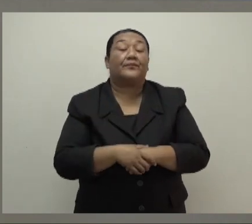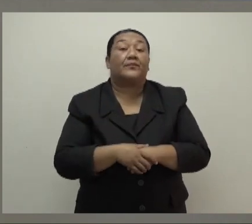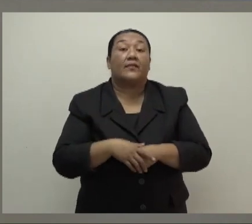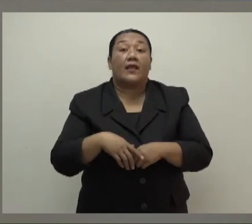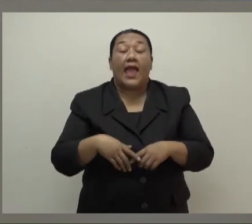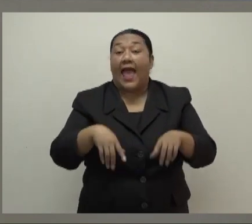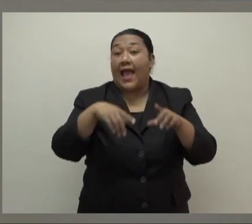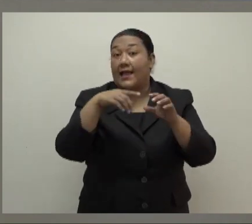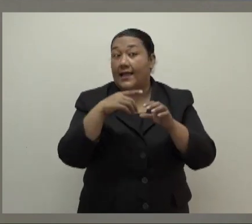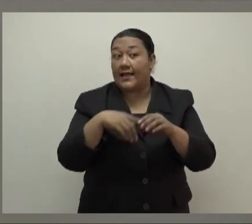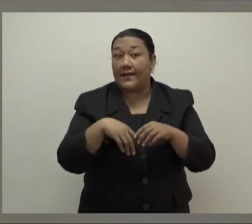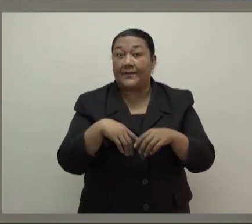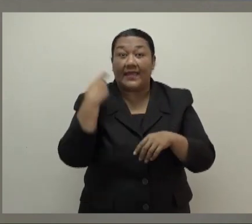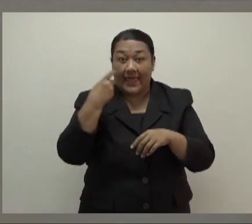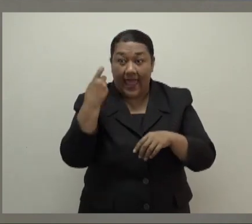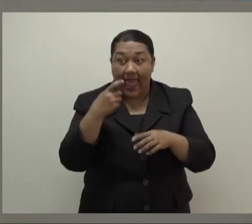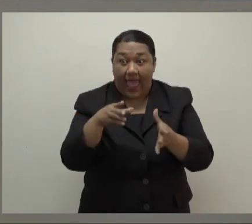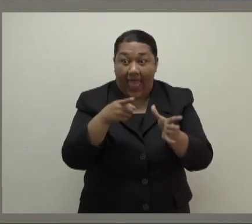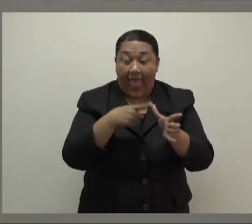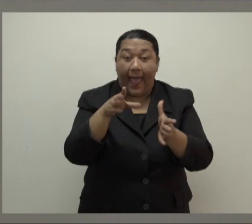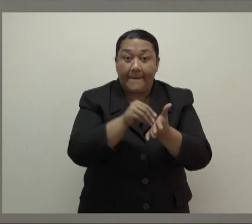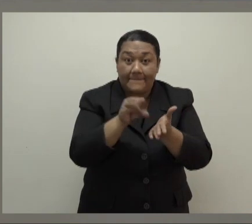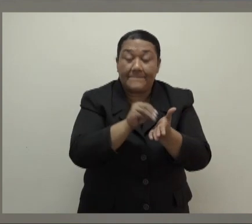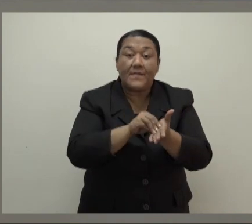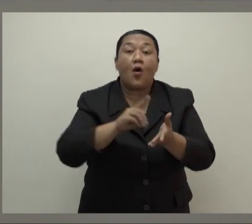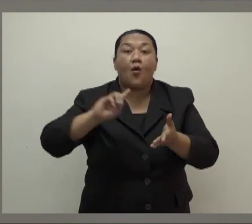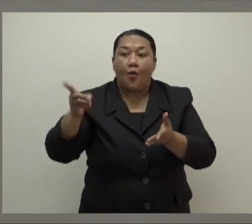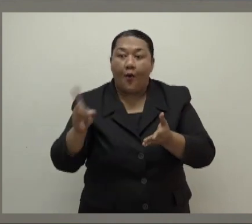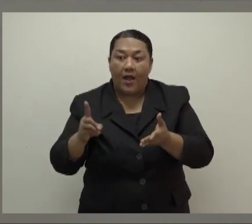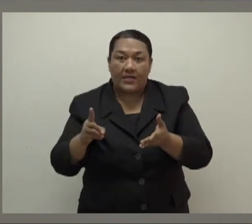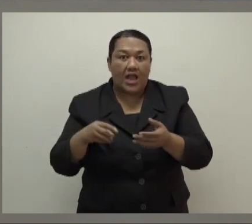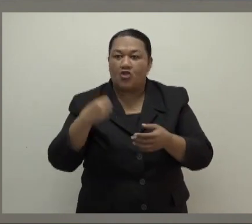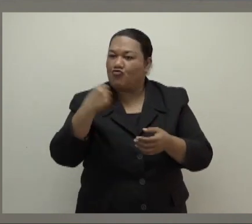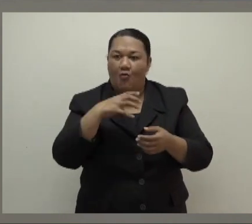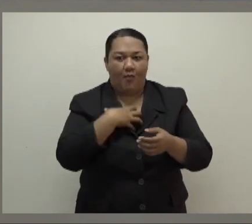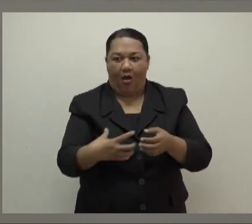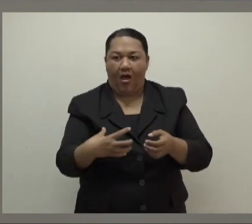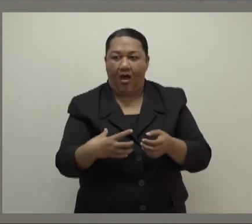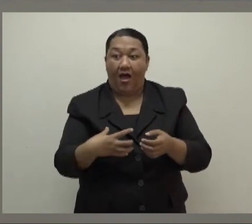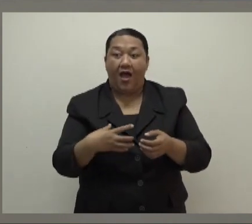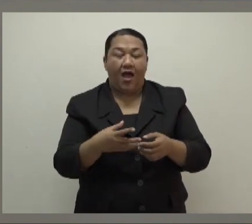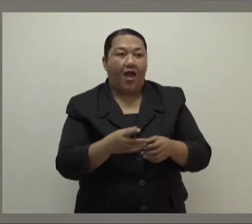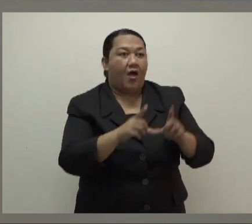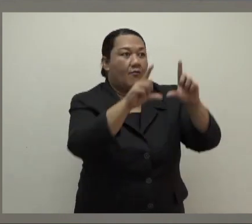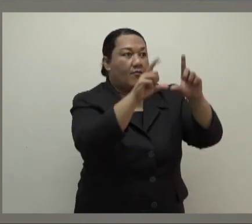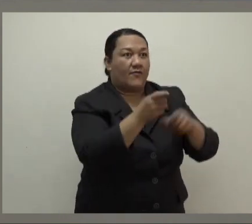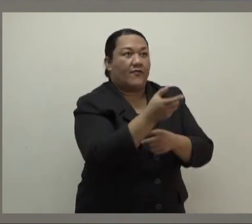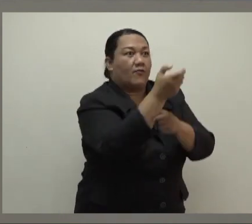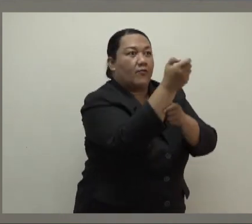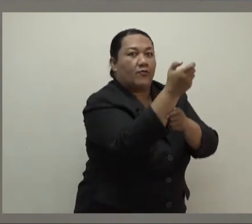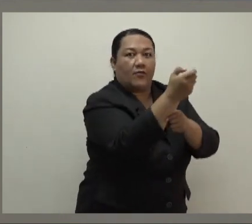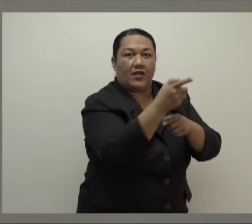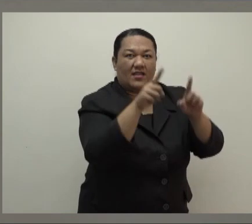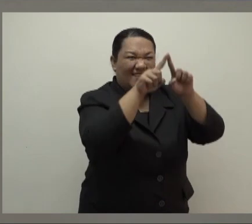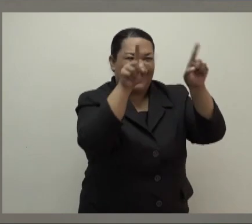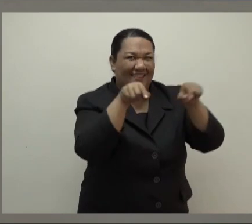will not be required for entry into businesses and venues anymore, because we are not presently relying on contact tracing as part of our